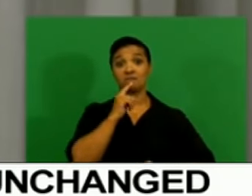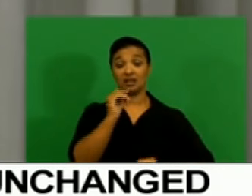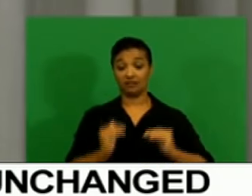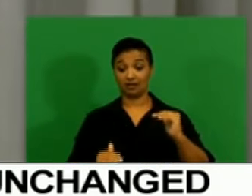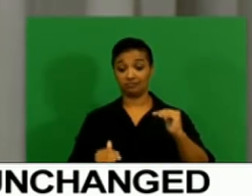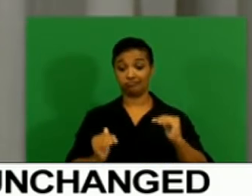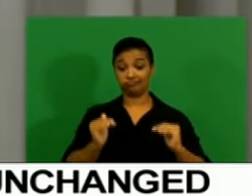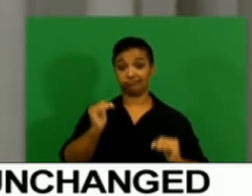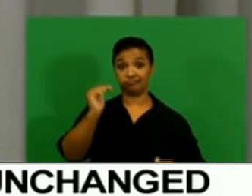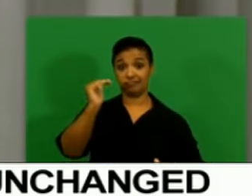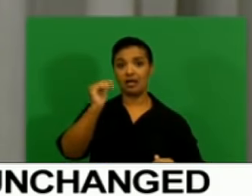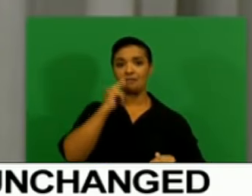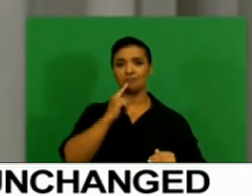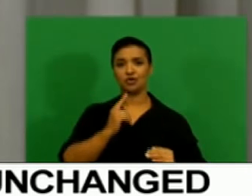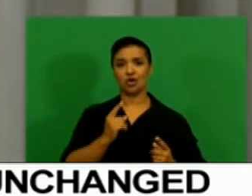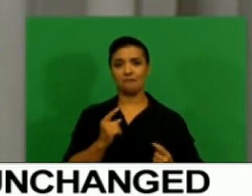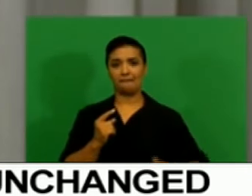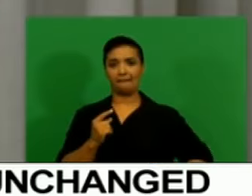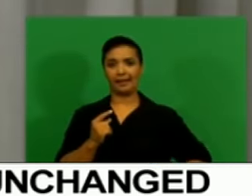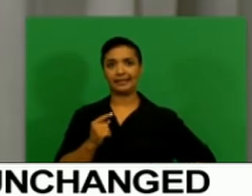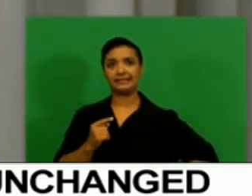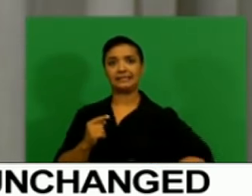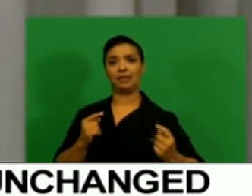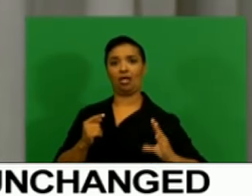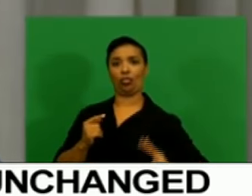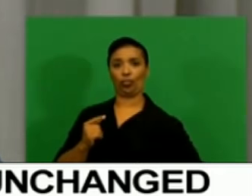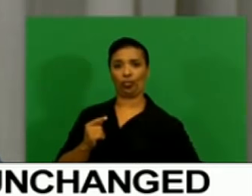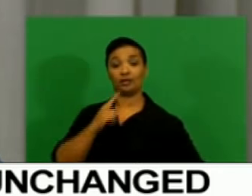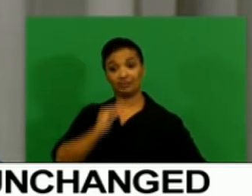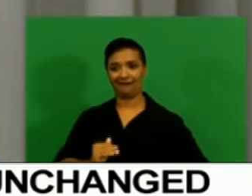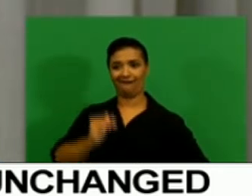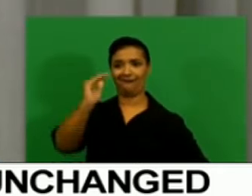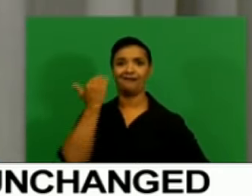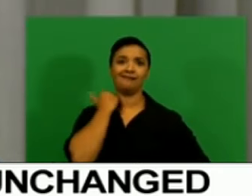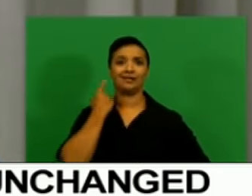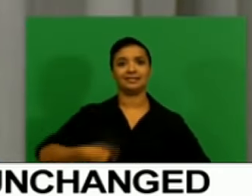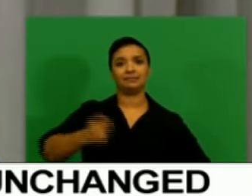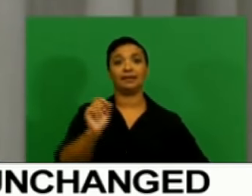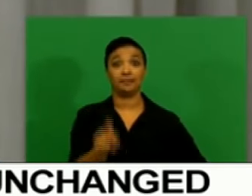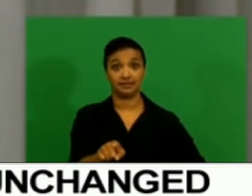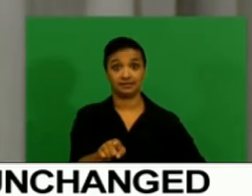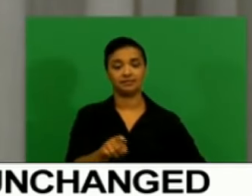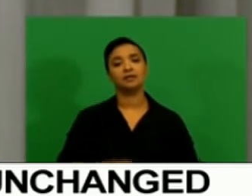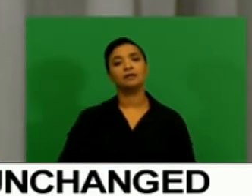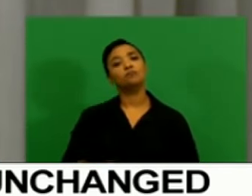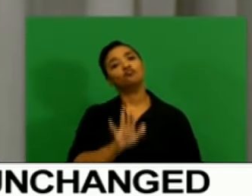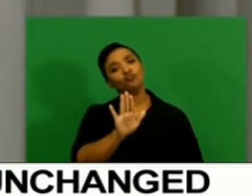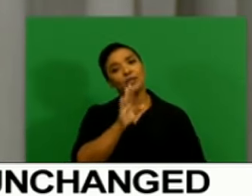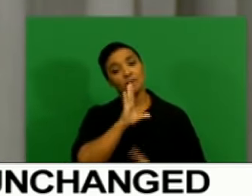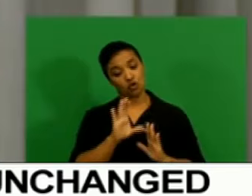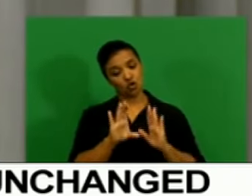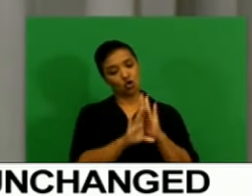is declining. We are not protecting it. The authors of our constitution, when they said